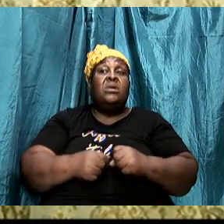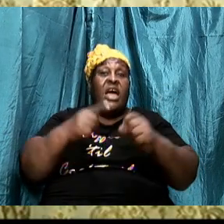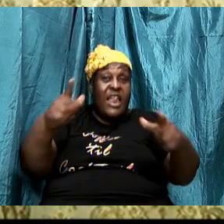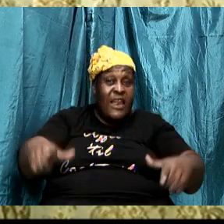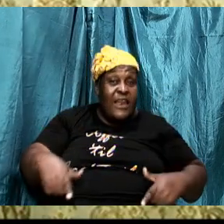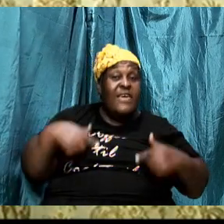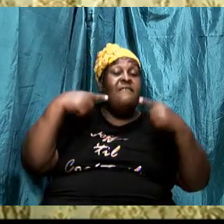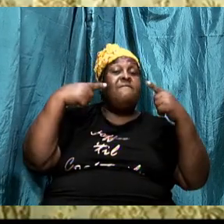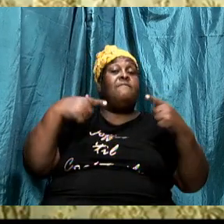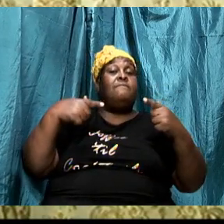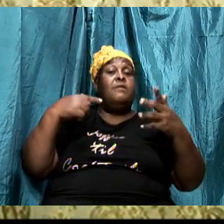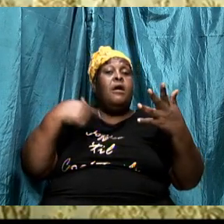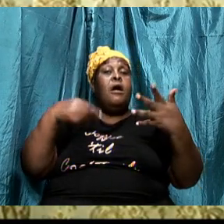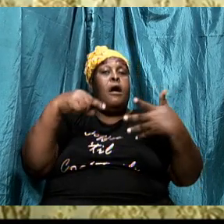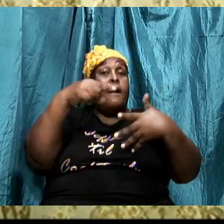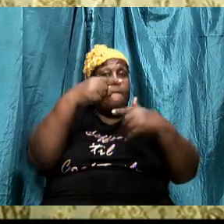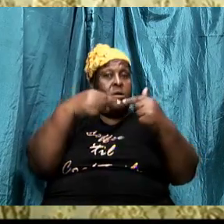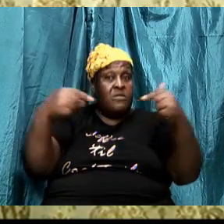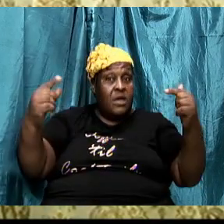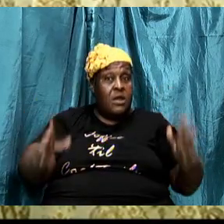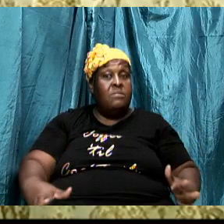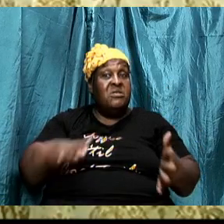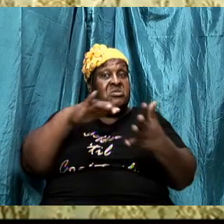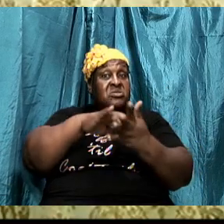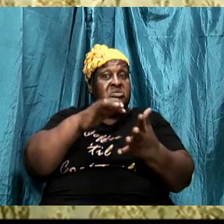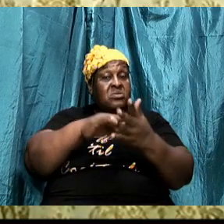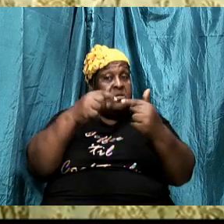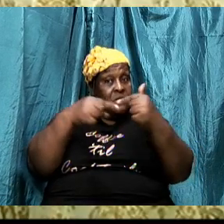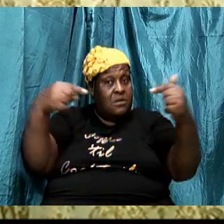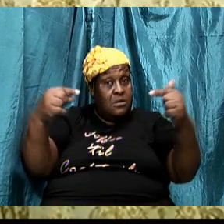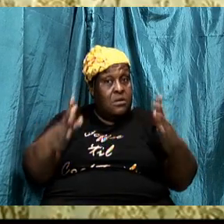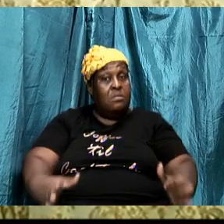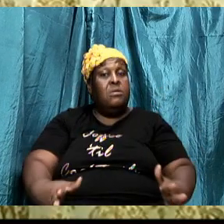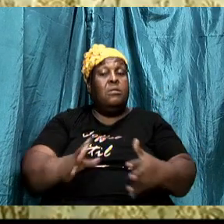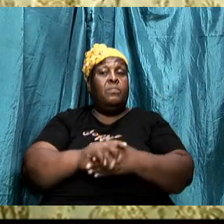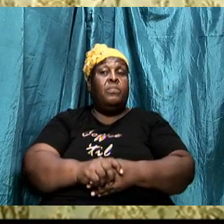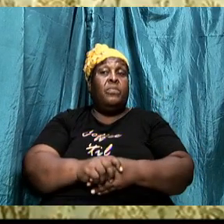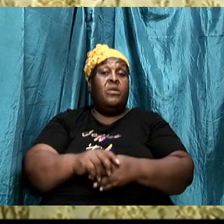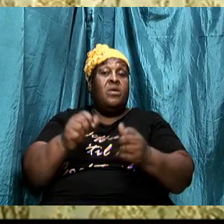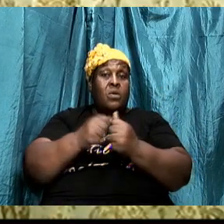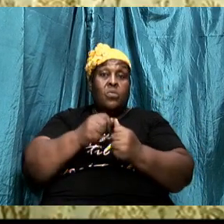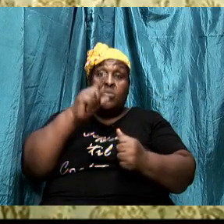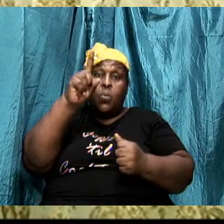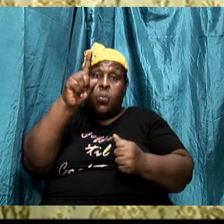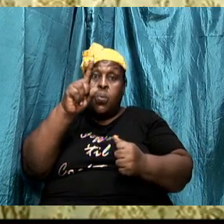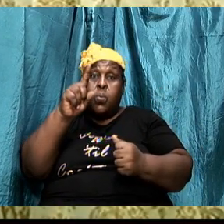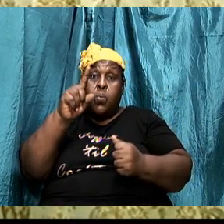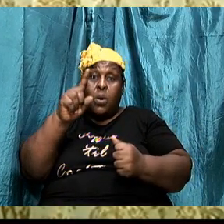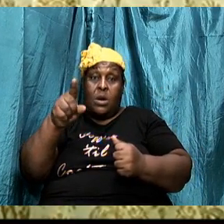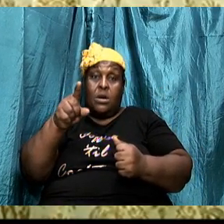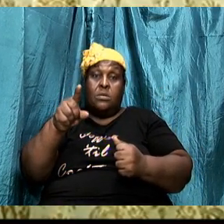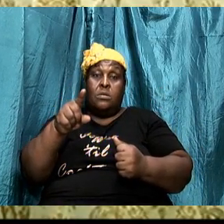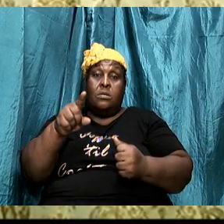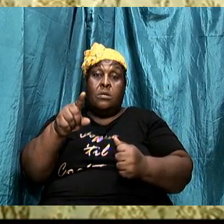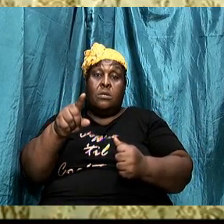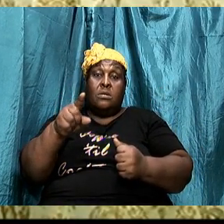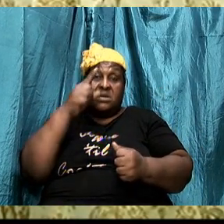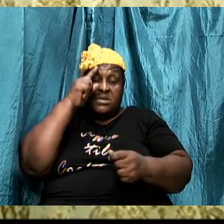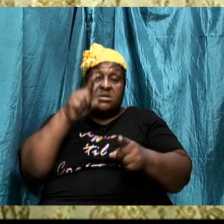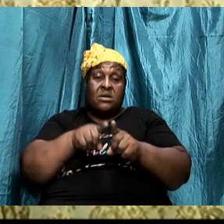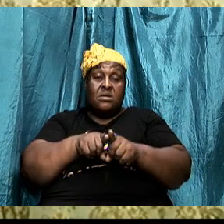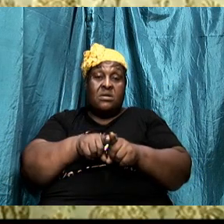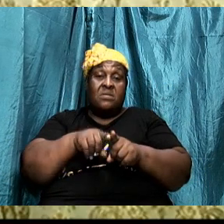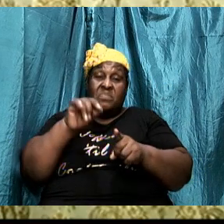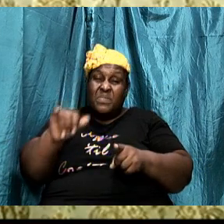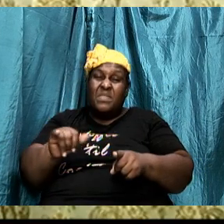amongst the enemy study the enemy with one aim and that